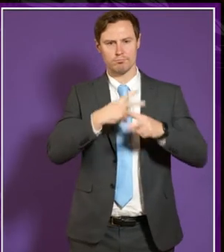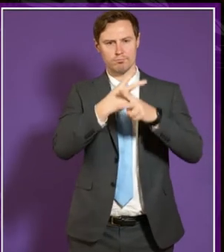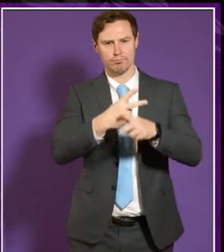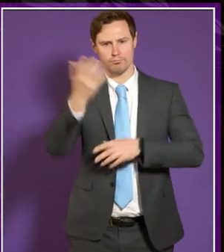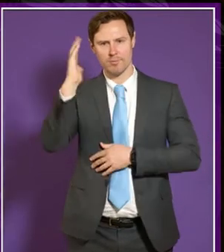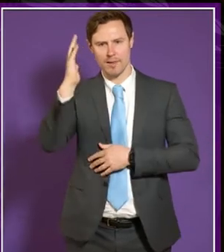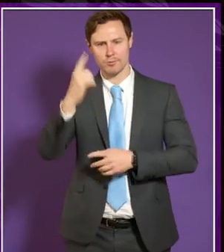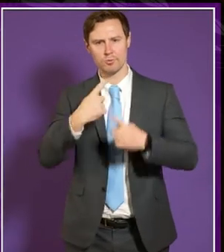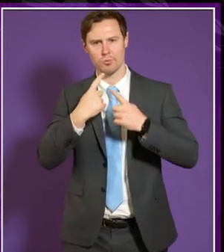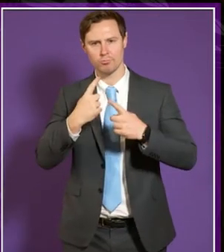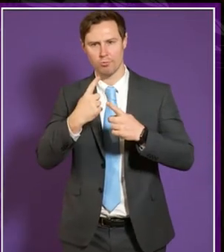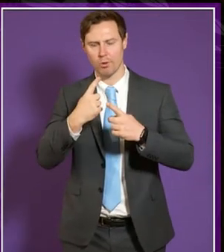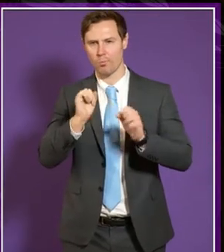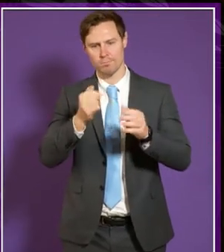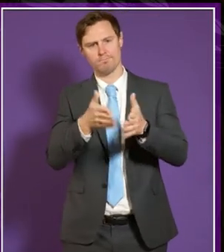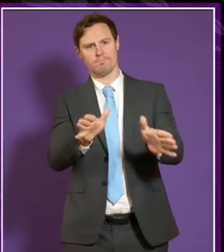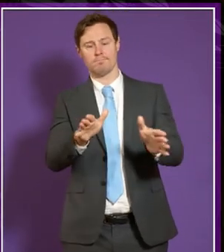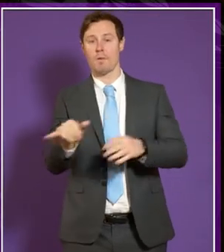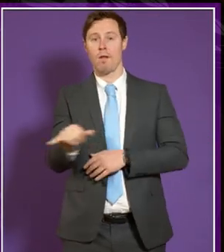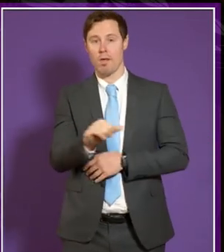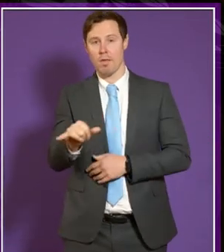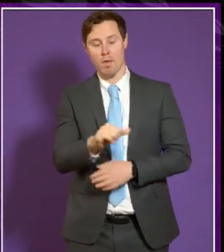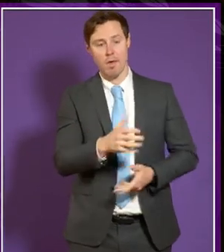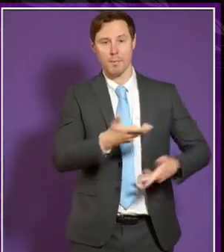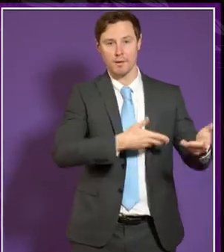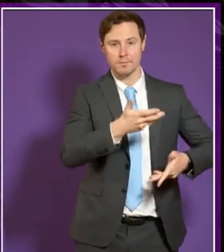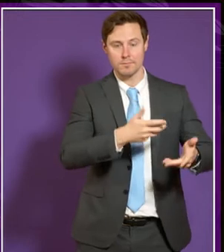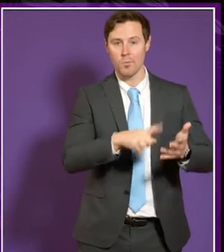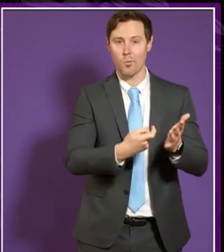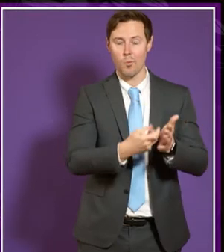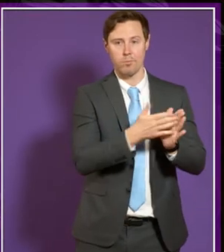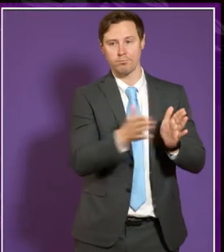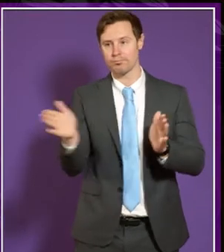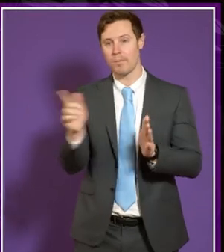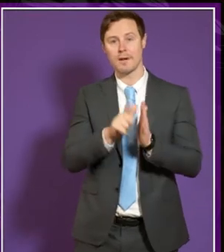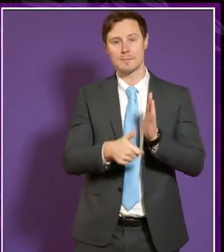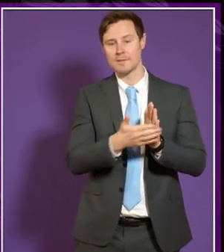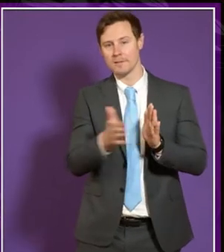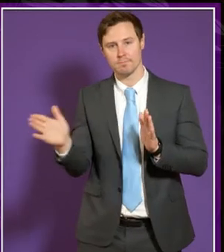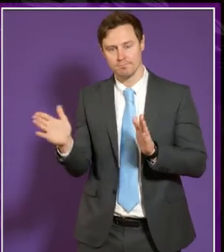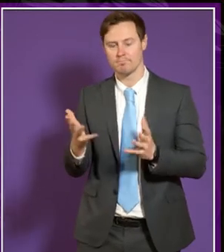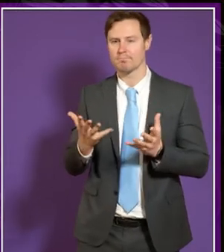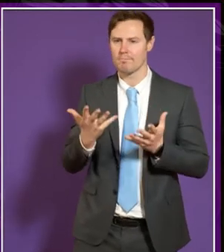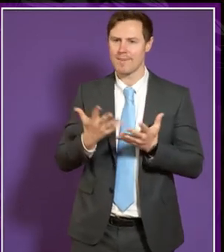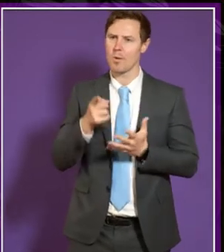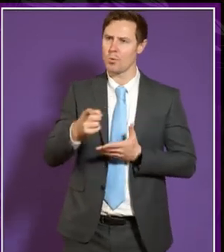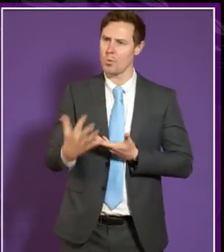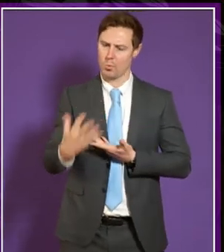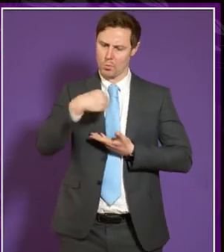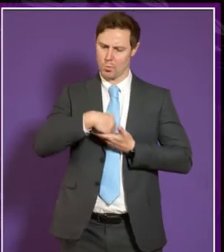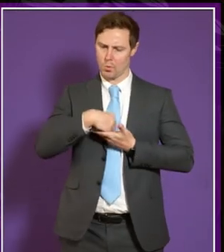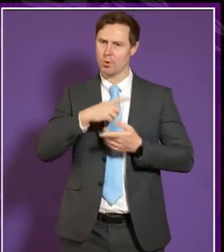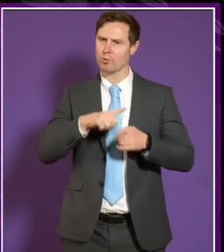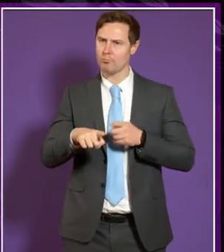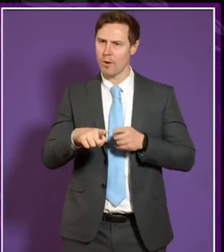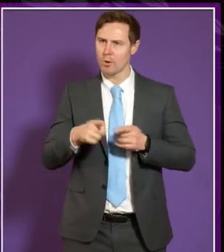and tutorials for students who are either BSL users or have other disabilities, and indeed how you foster that inclusion in the